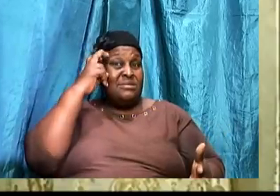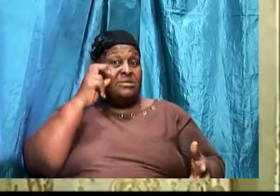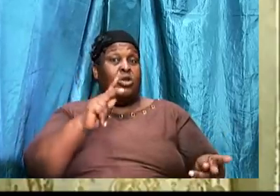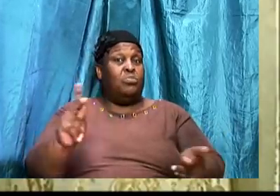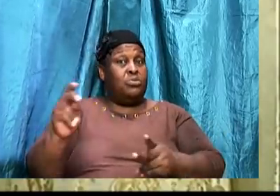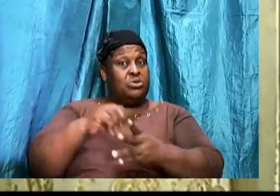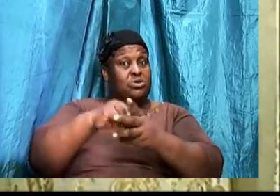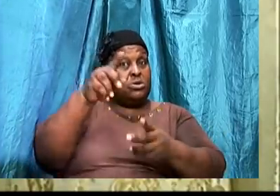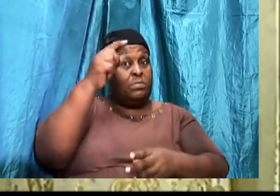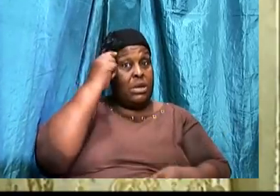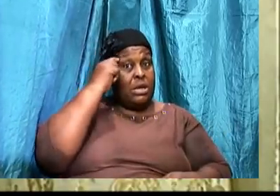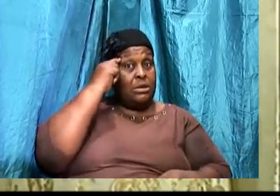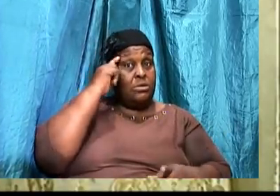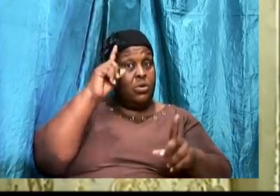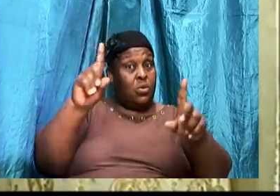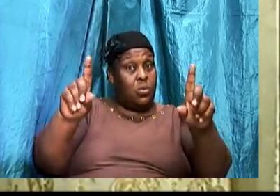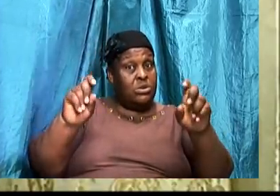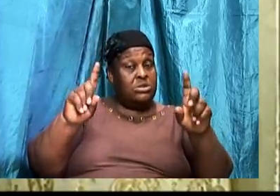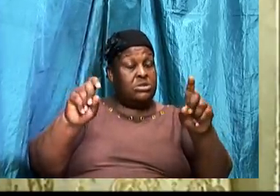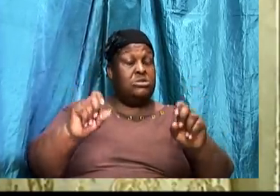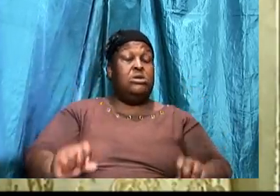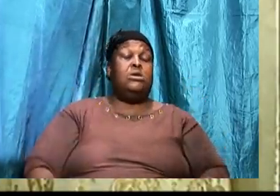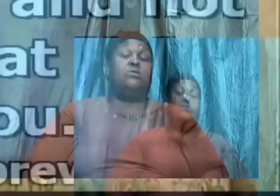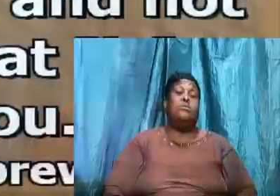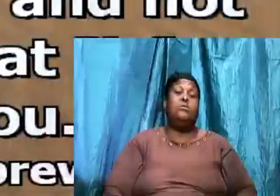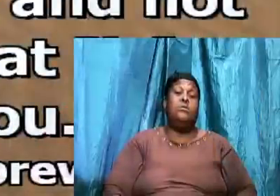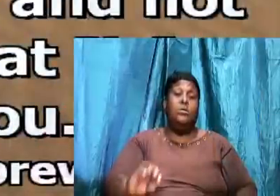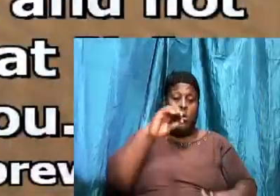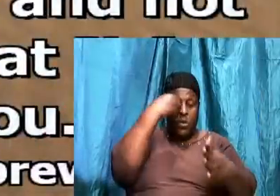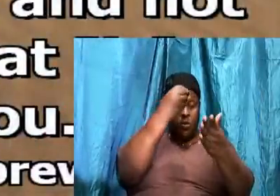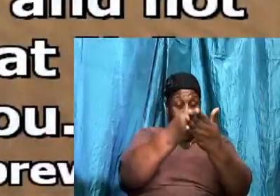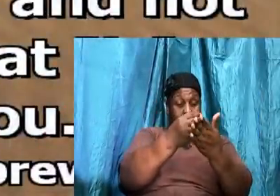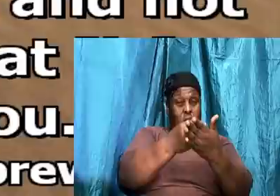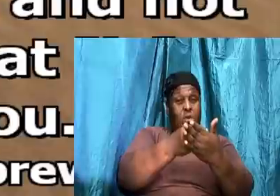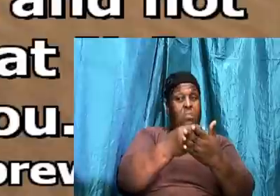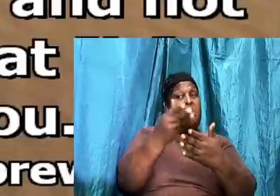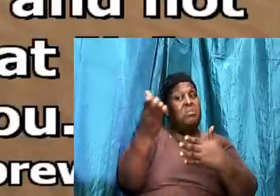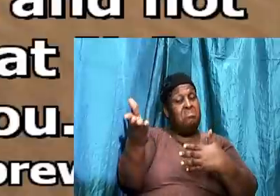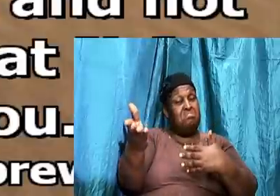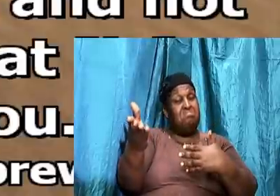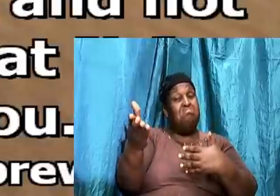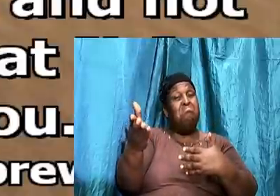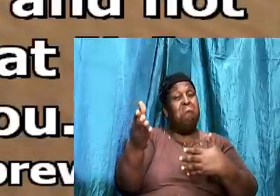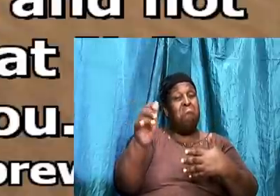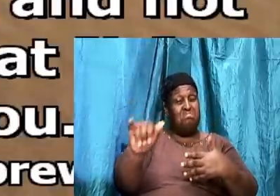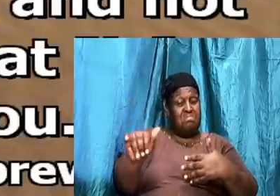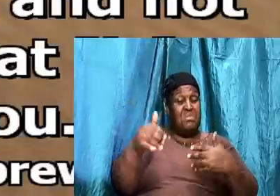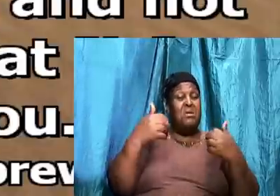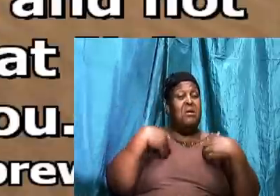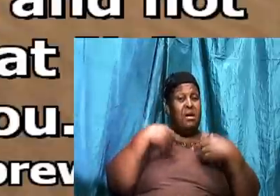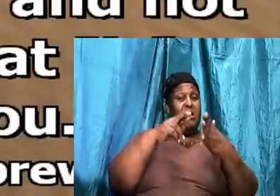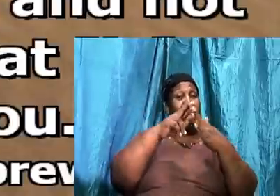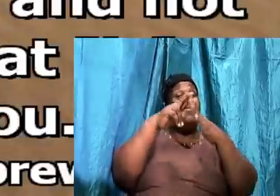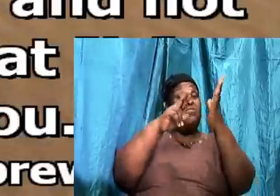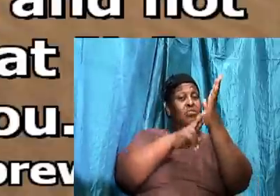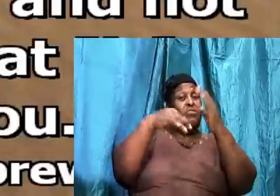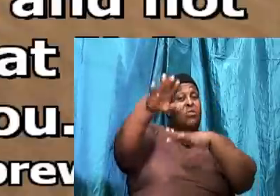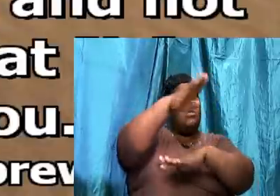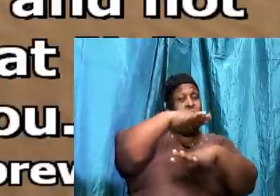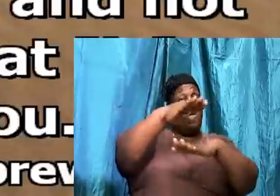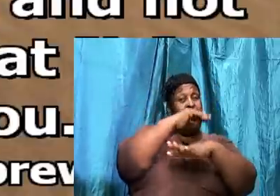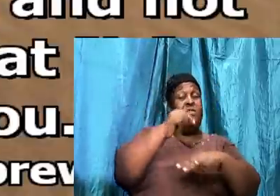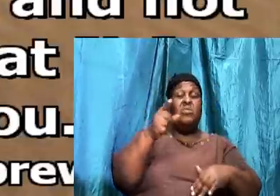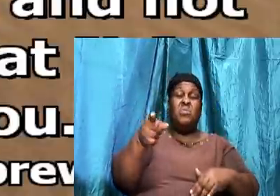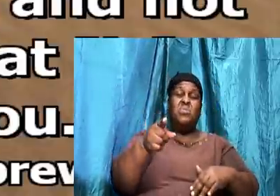Verses 17. Obey them. That have the rule over you. And submit